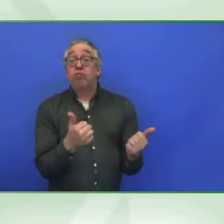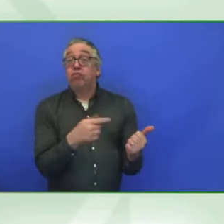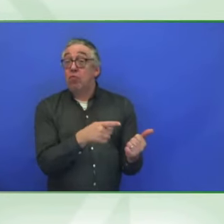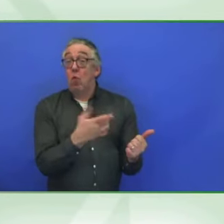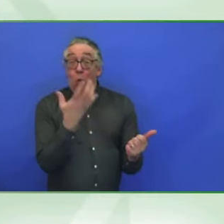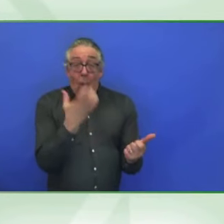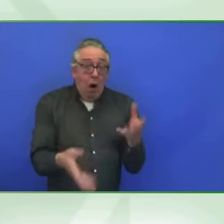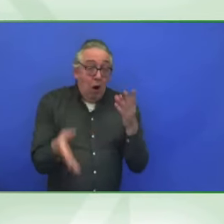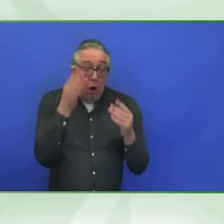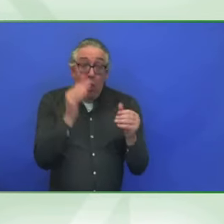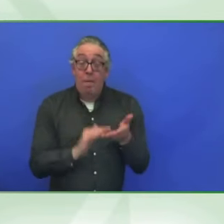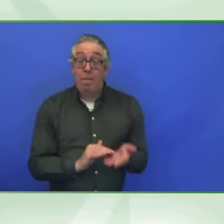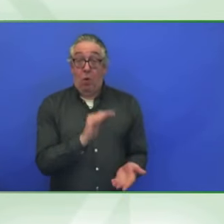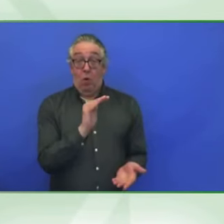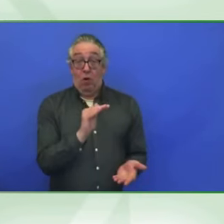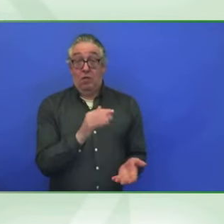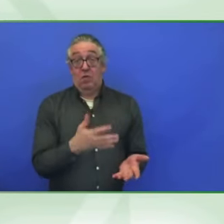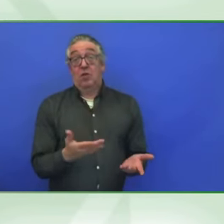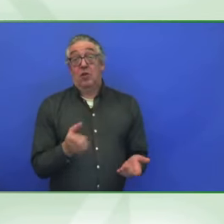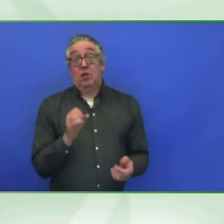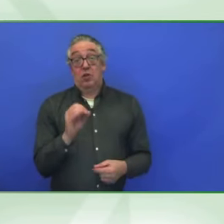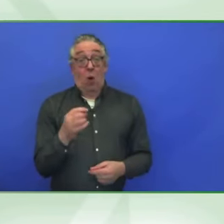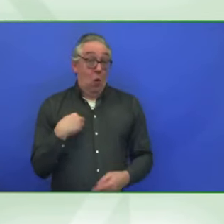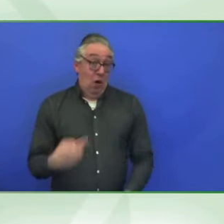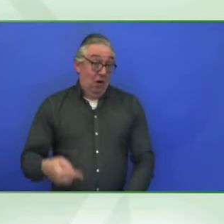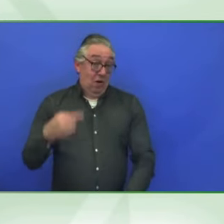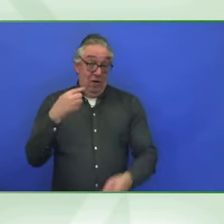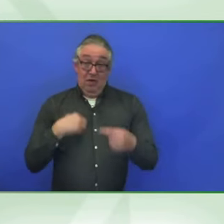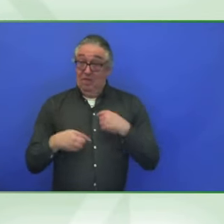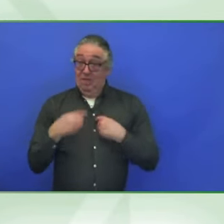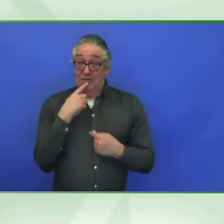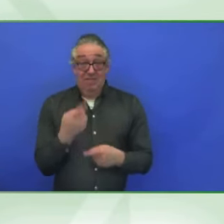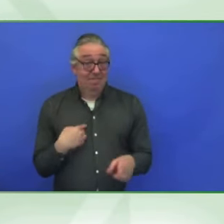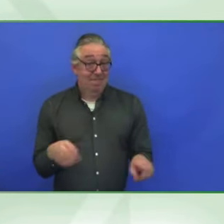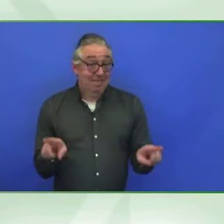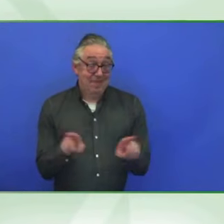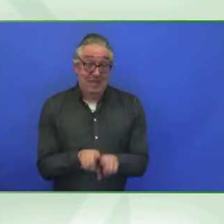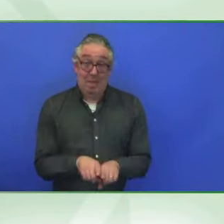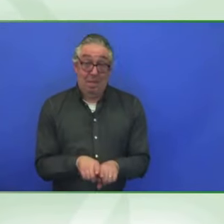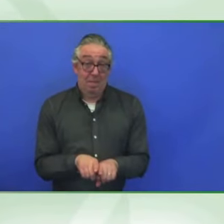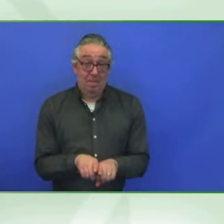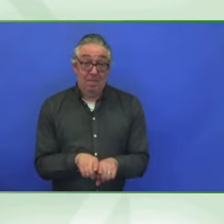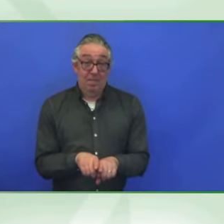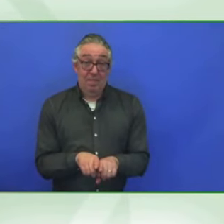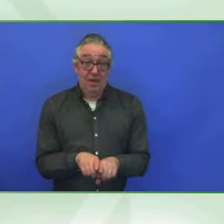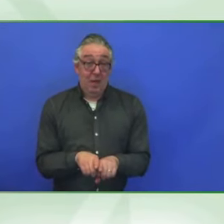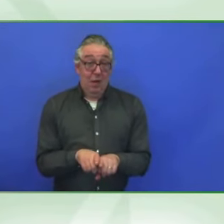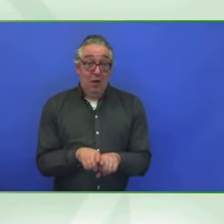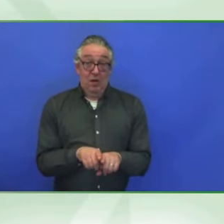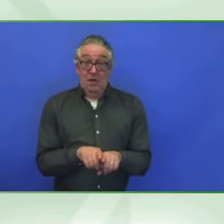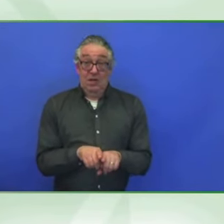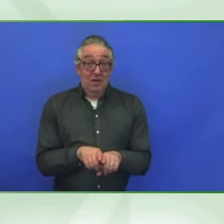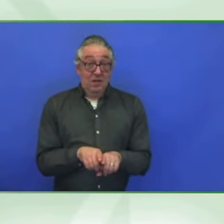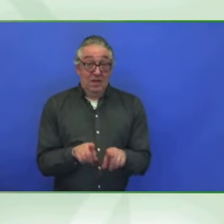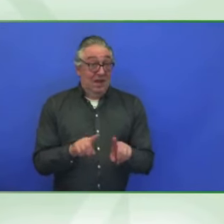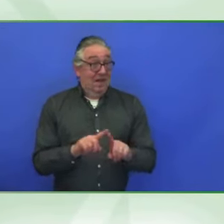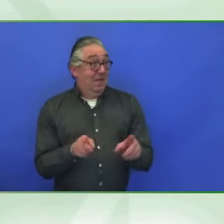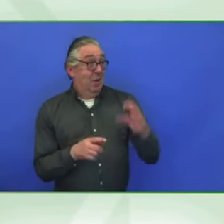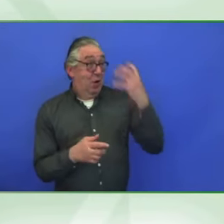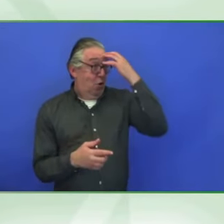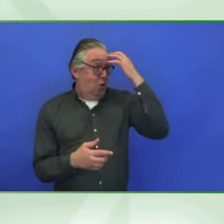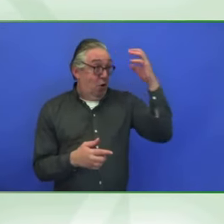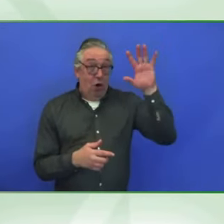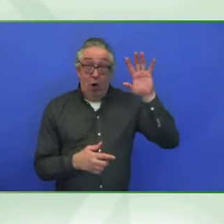before of there, there are ample opportunities for collaboration with a variety of, I think, important entities in